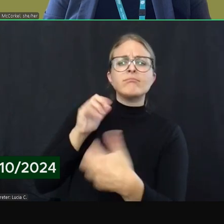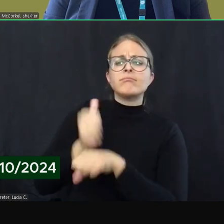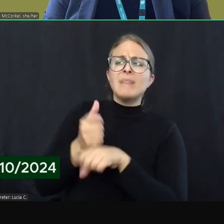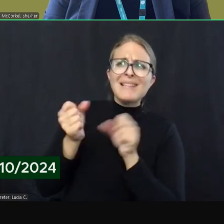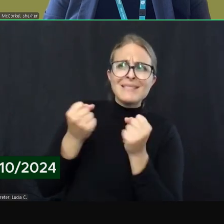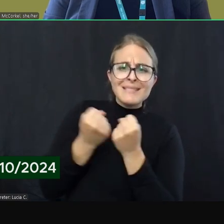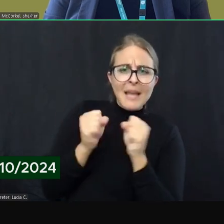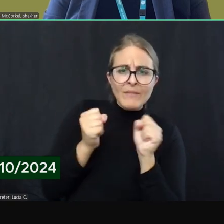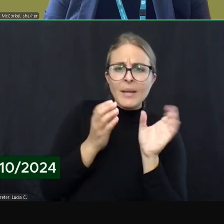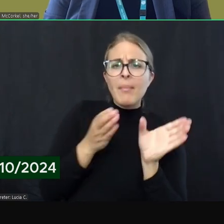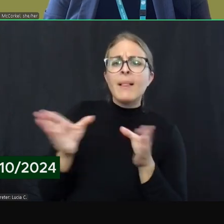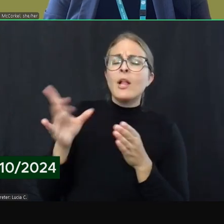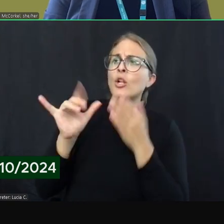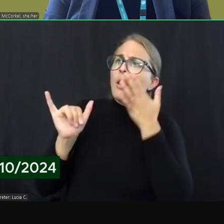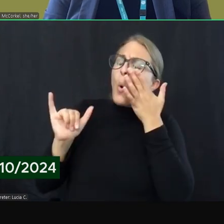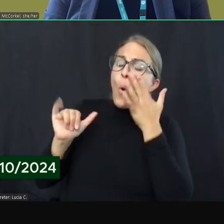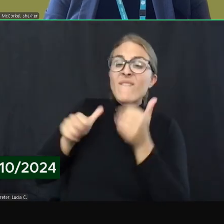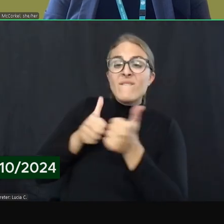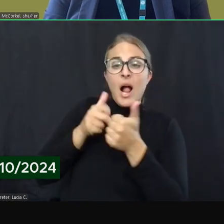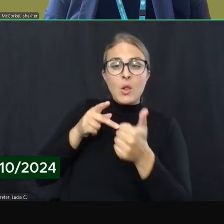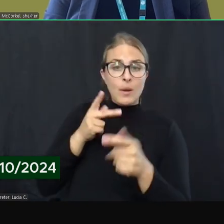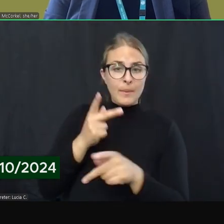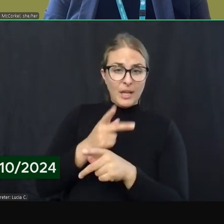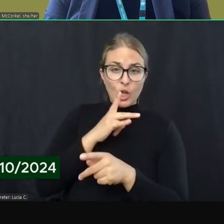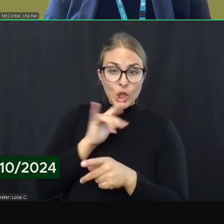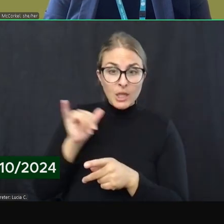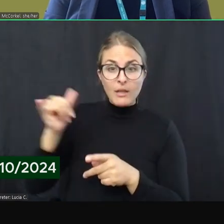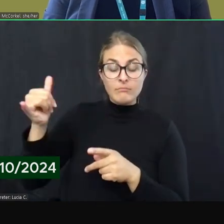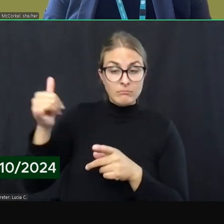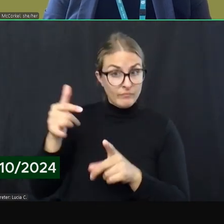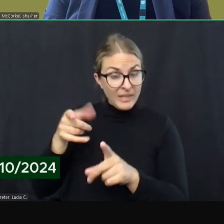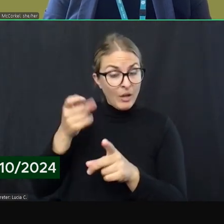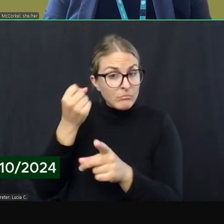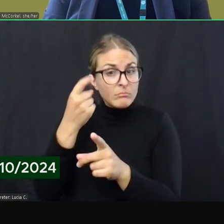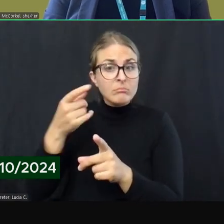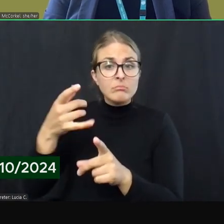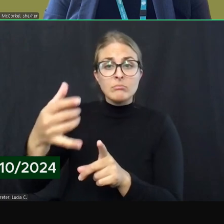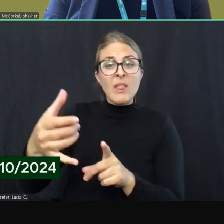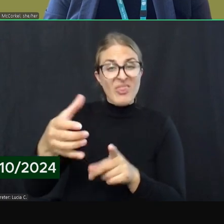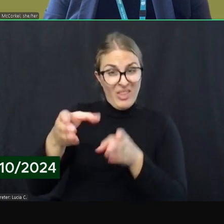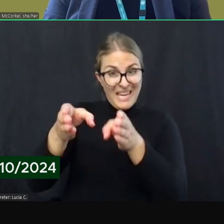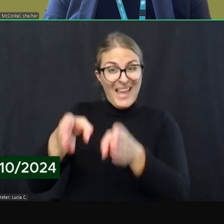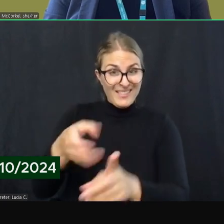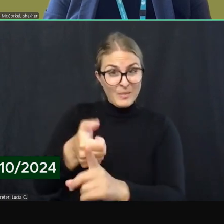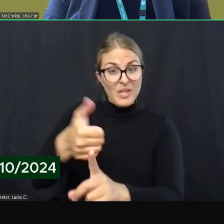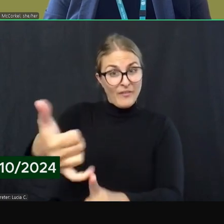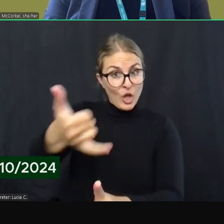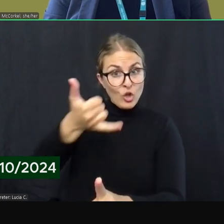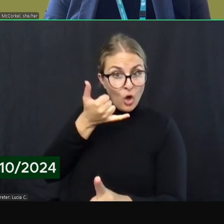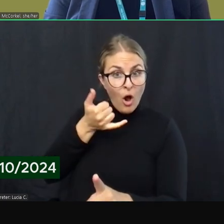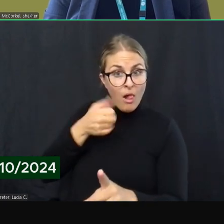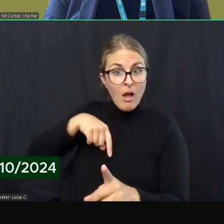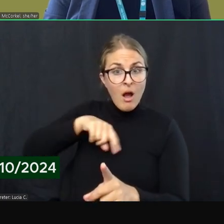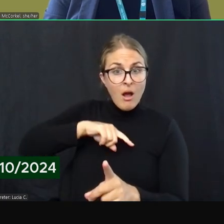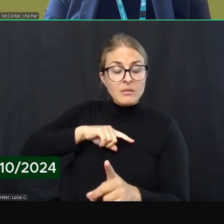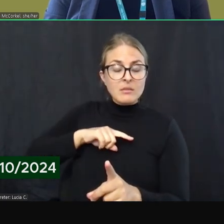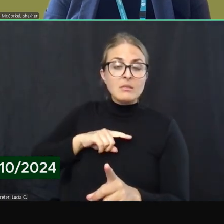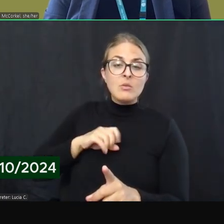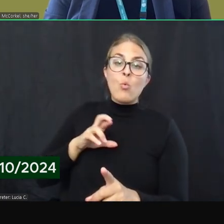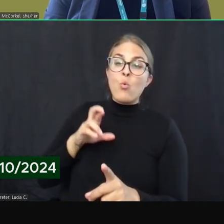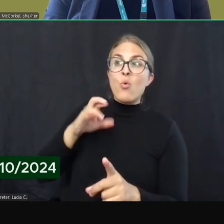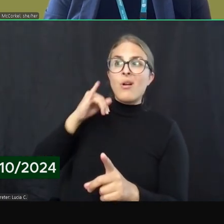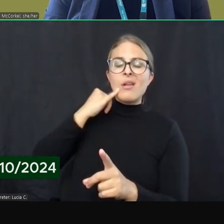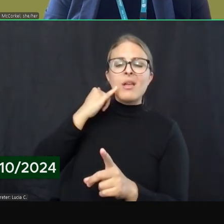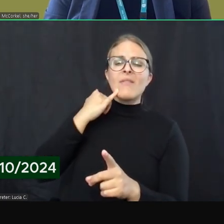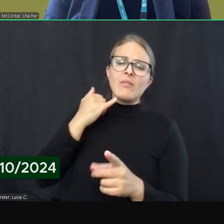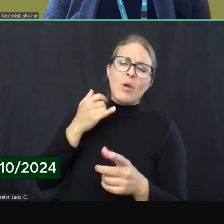follow up care might be. And that call may be with the guest, that would be certainly ideal, or it may be after those services, again, if proper